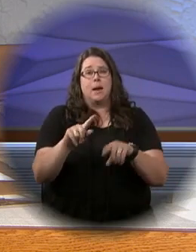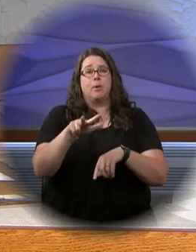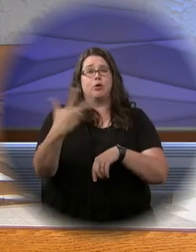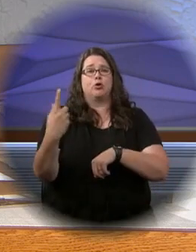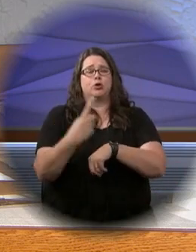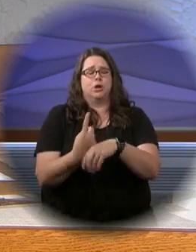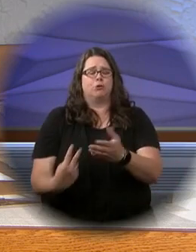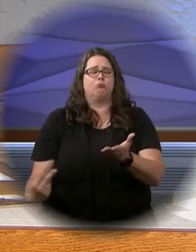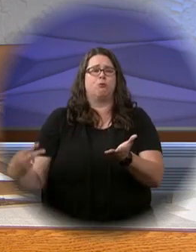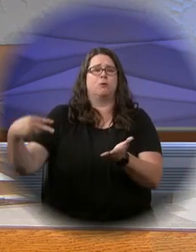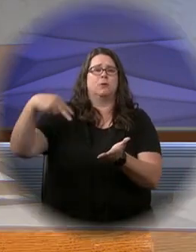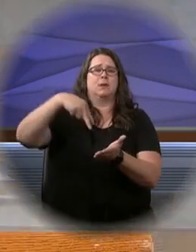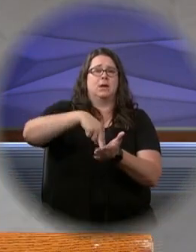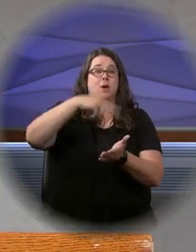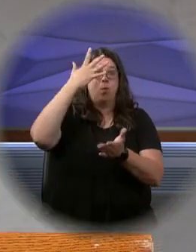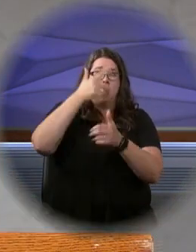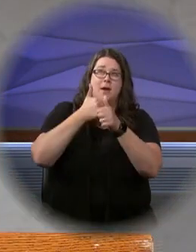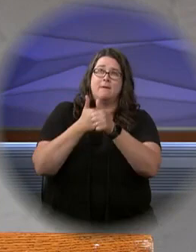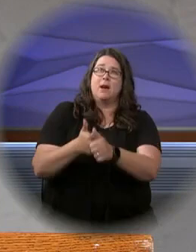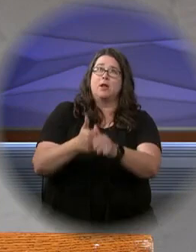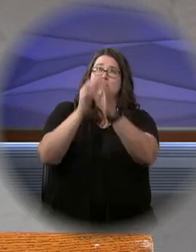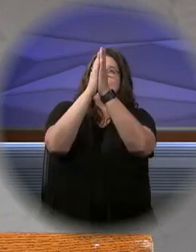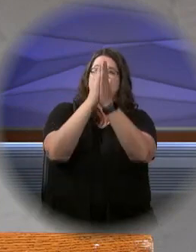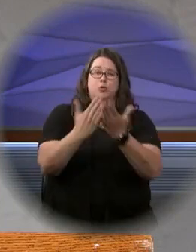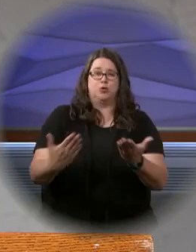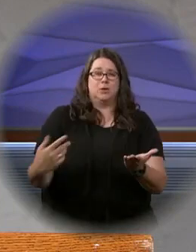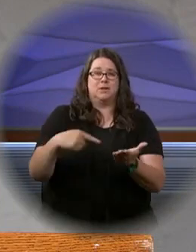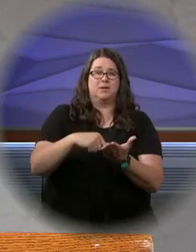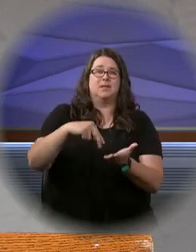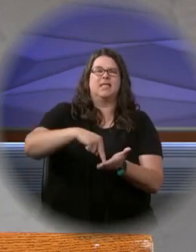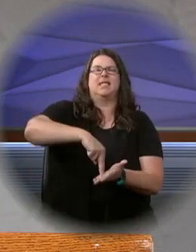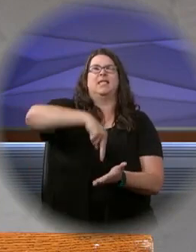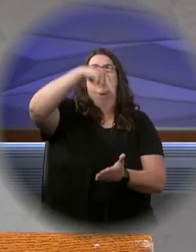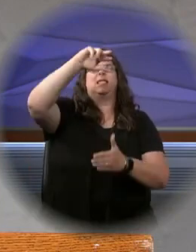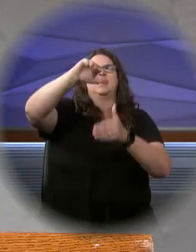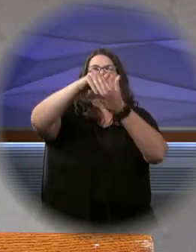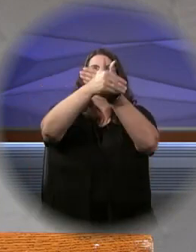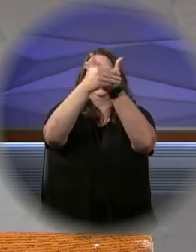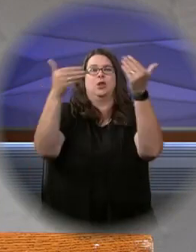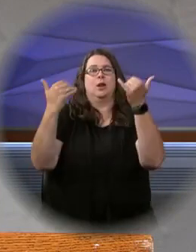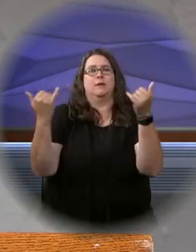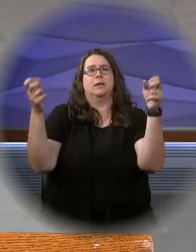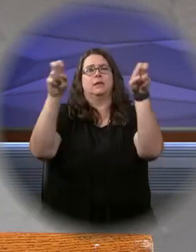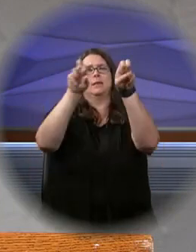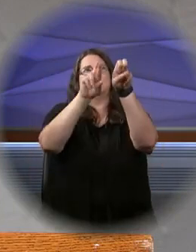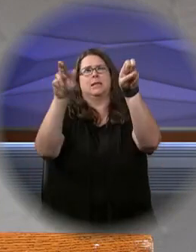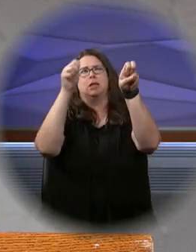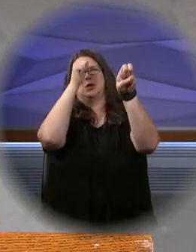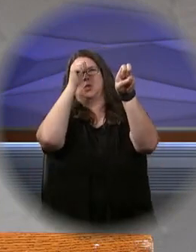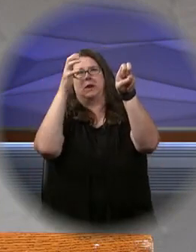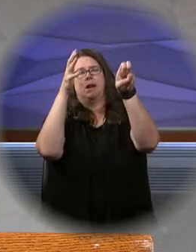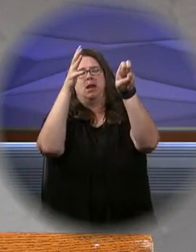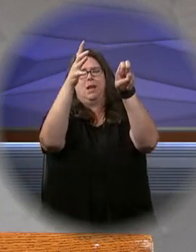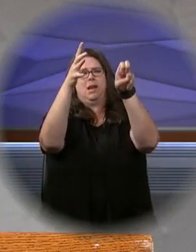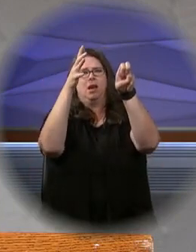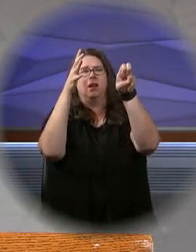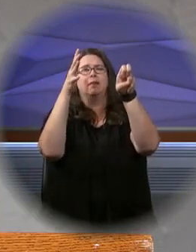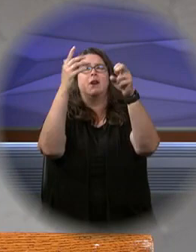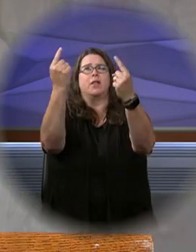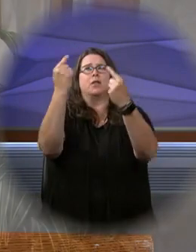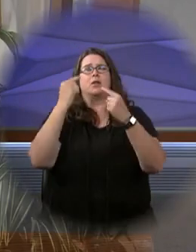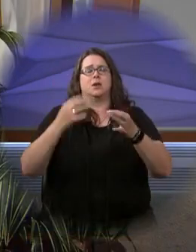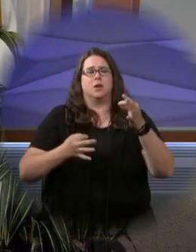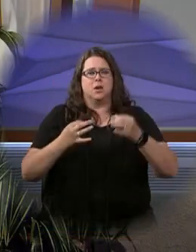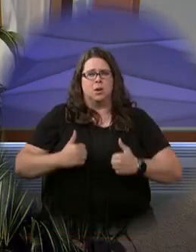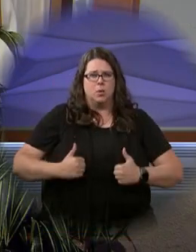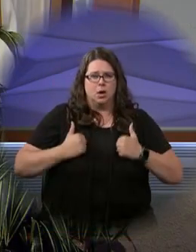buried, and rose again on the third day in accordance with the scriptures. He ascended into heaven and is seated at the right hand